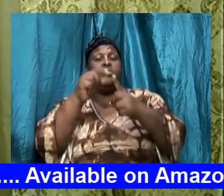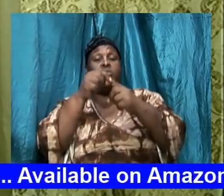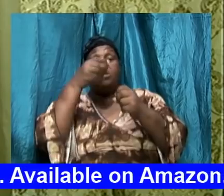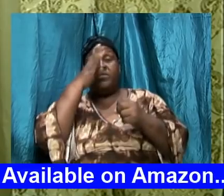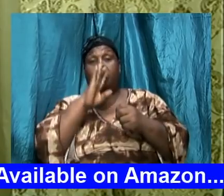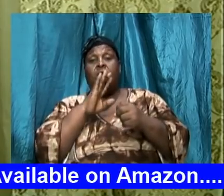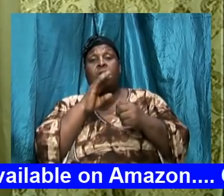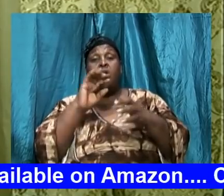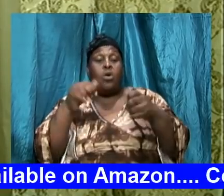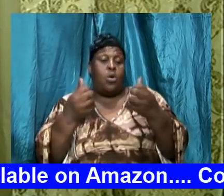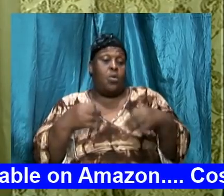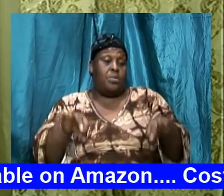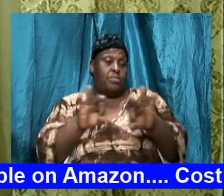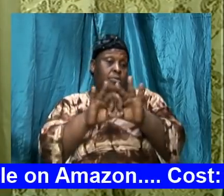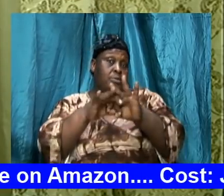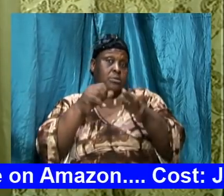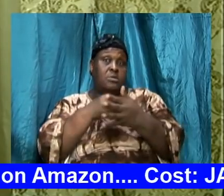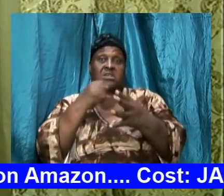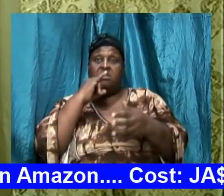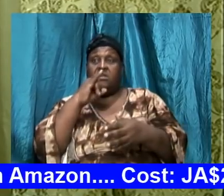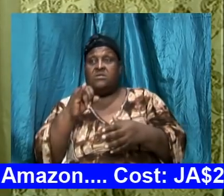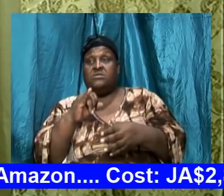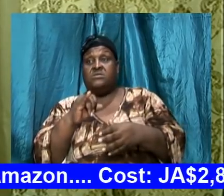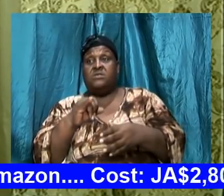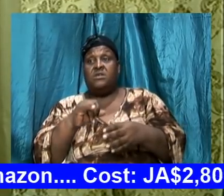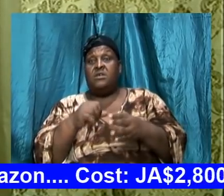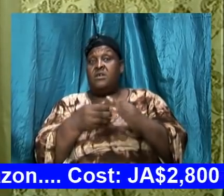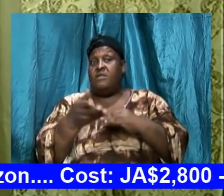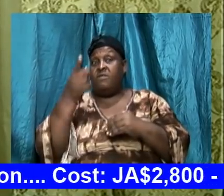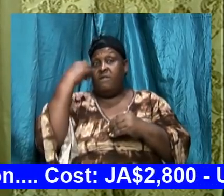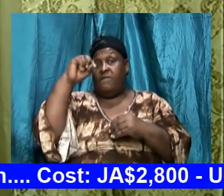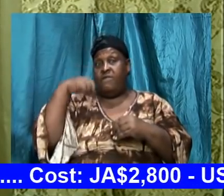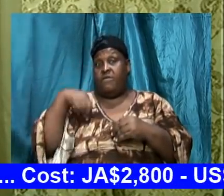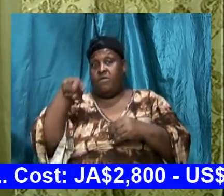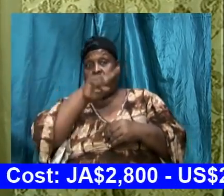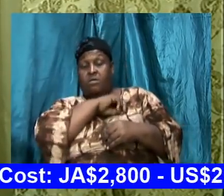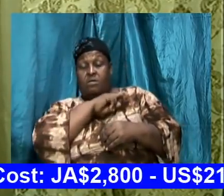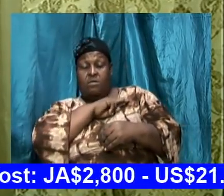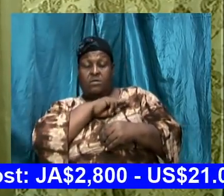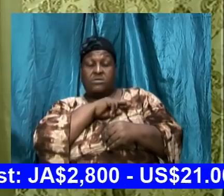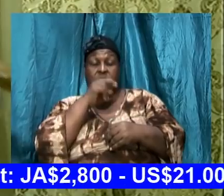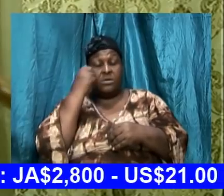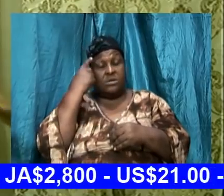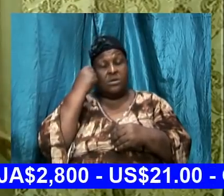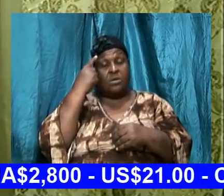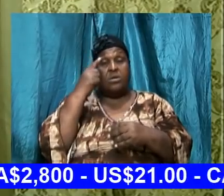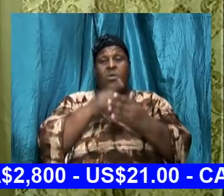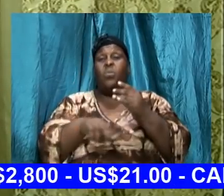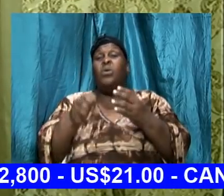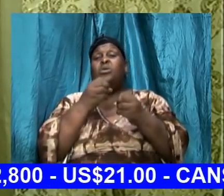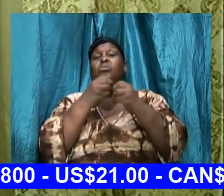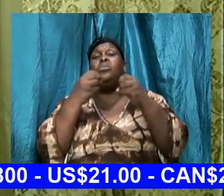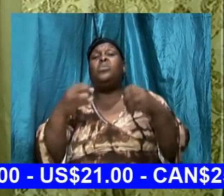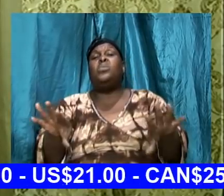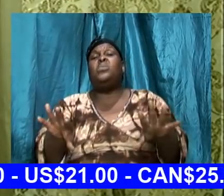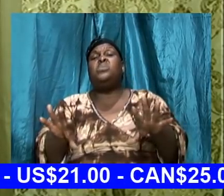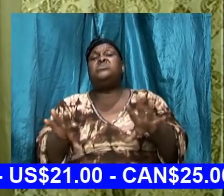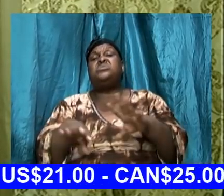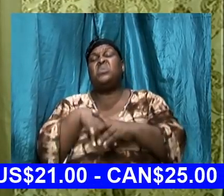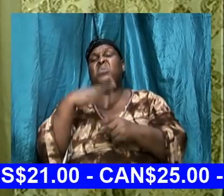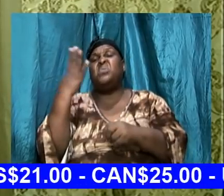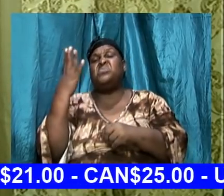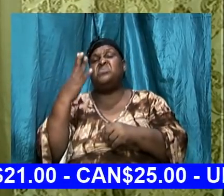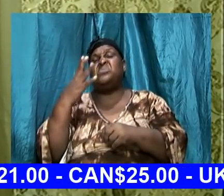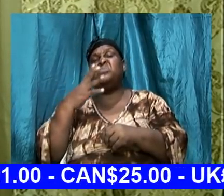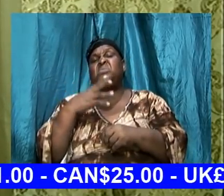potent it is and therefore for us to understand what we are losing out on when